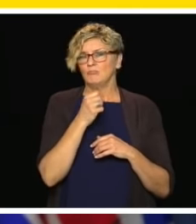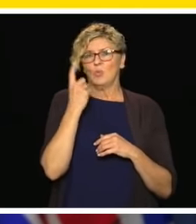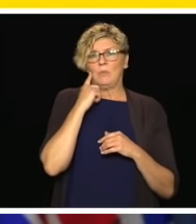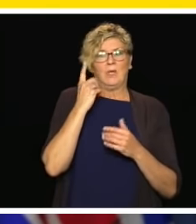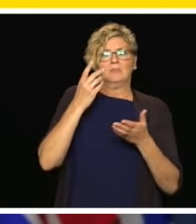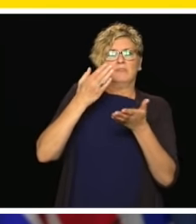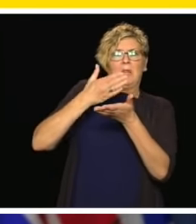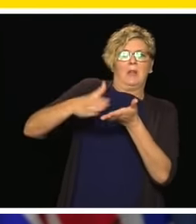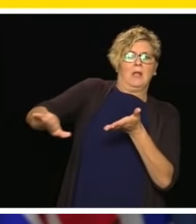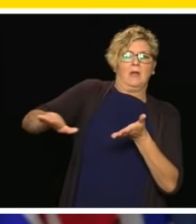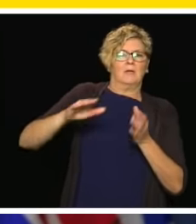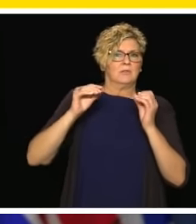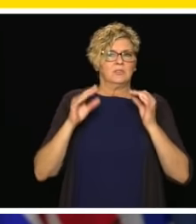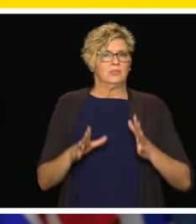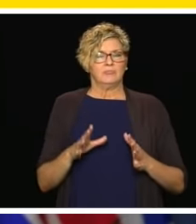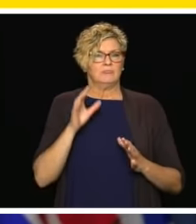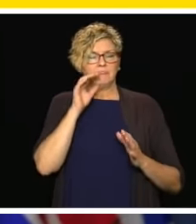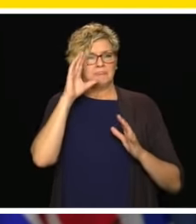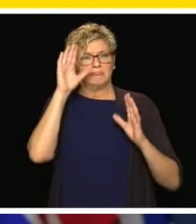Next we have a question from Jane.